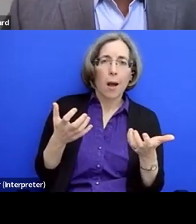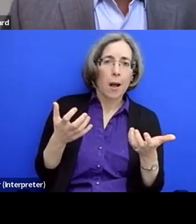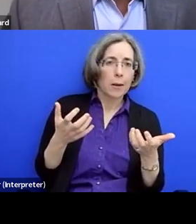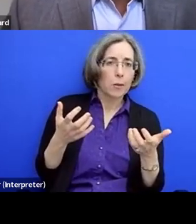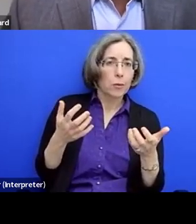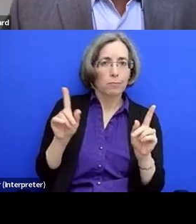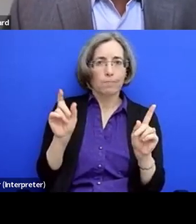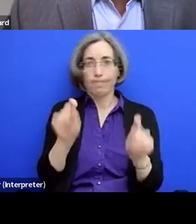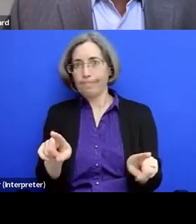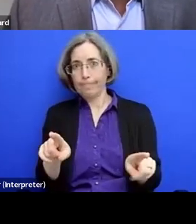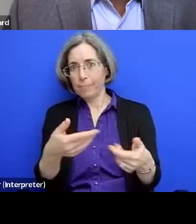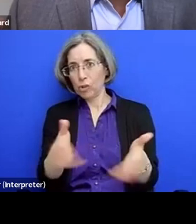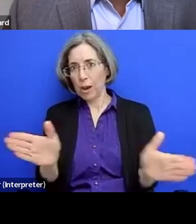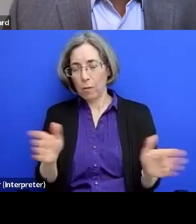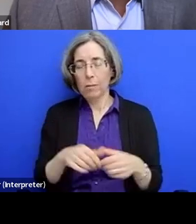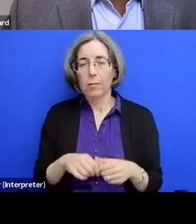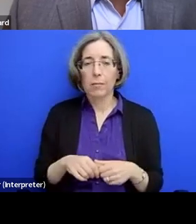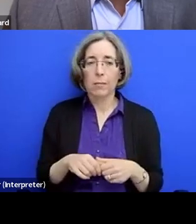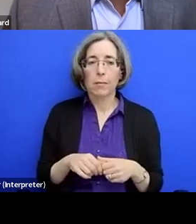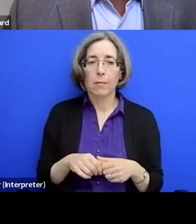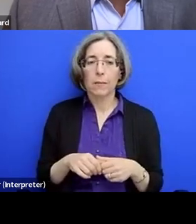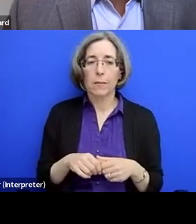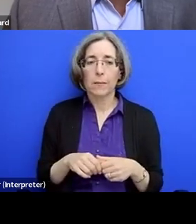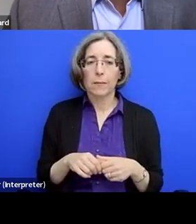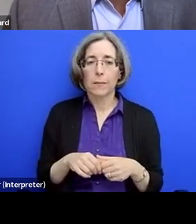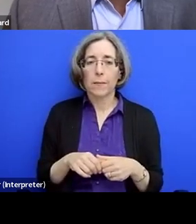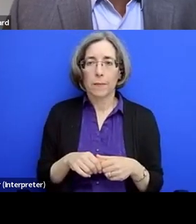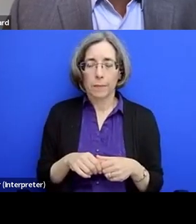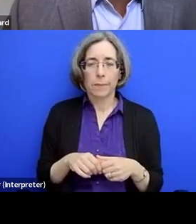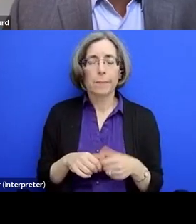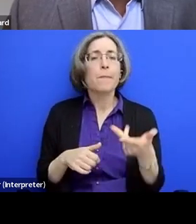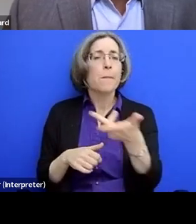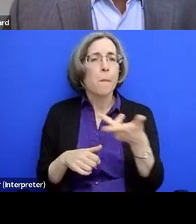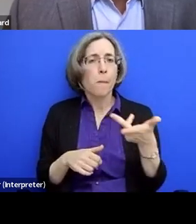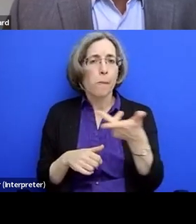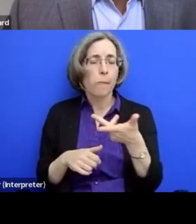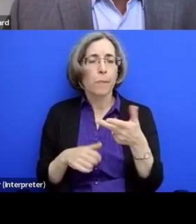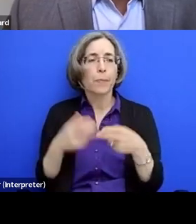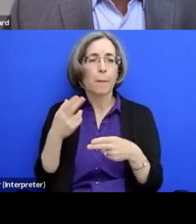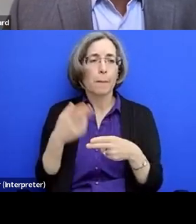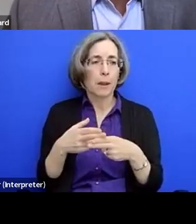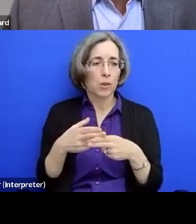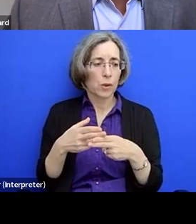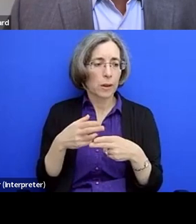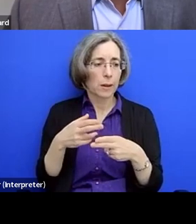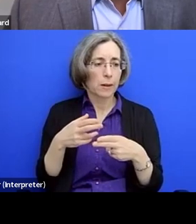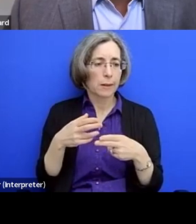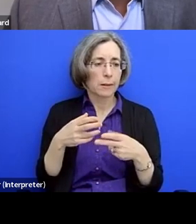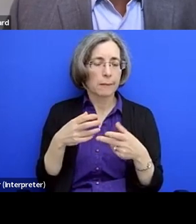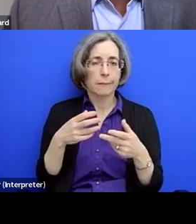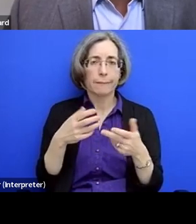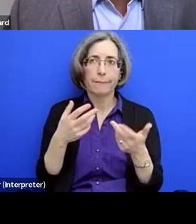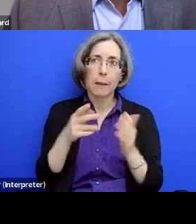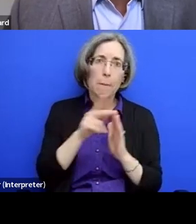um, which is that all of you have referred to, um, policies or